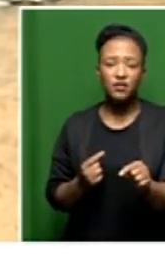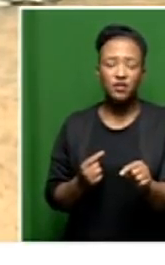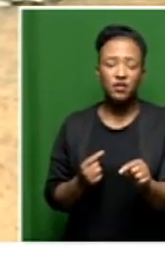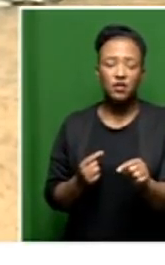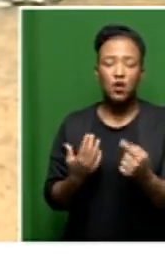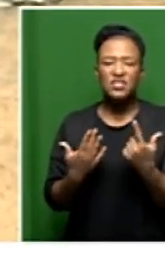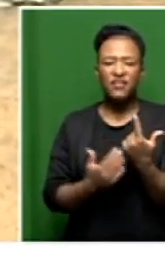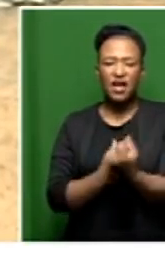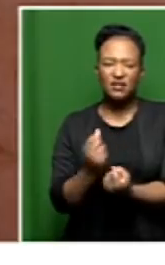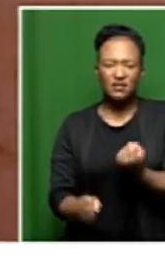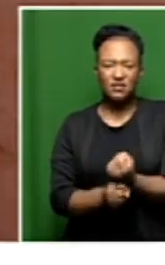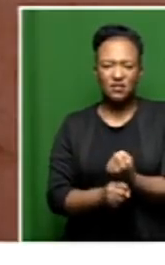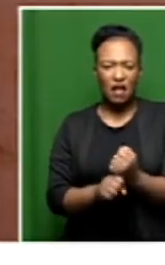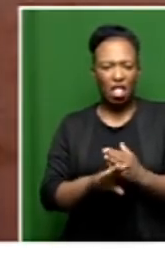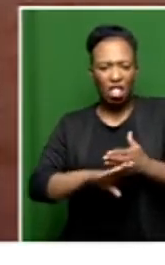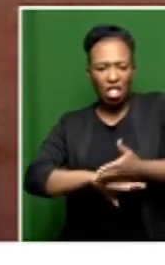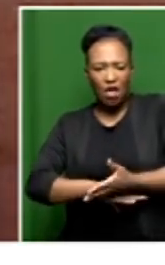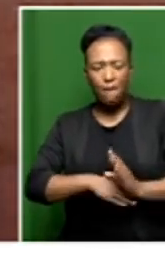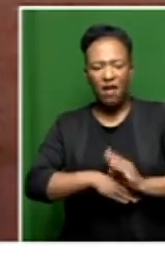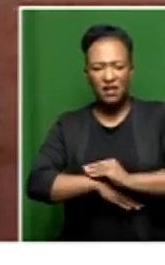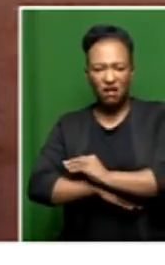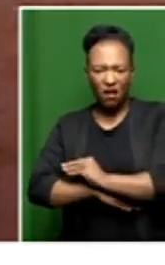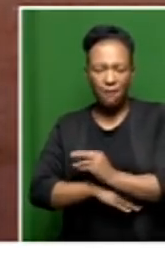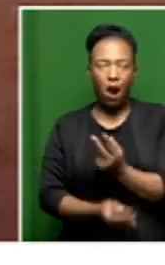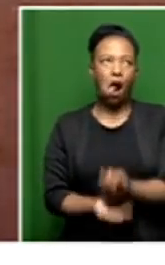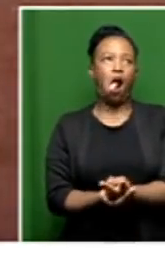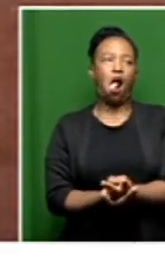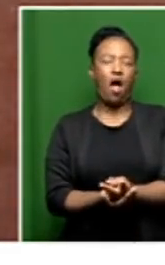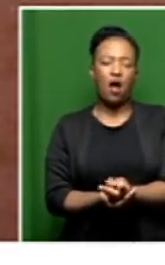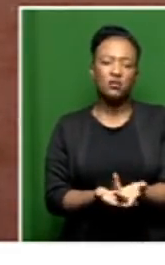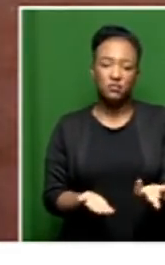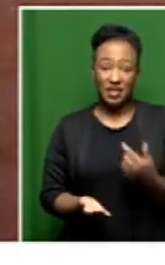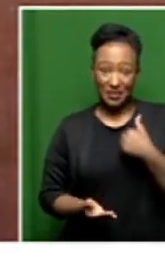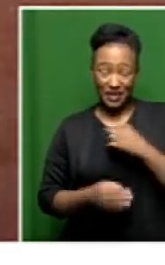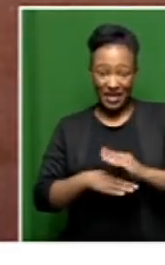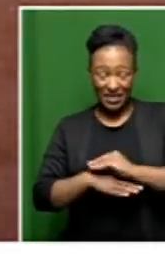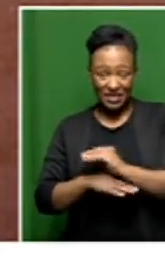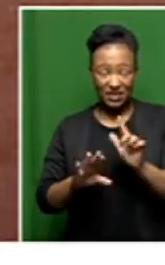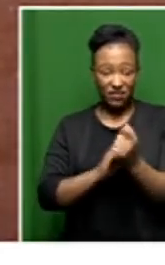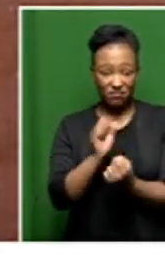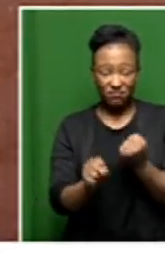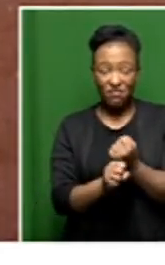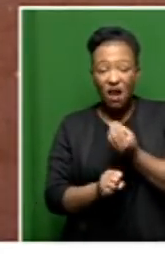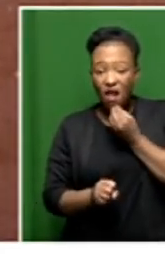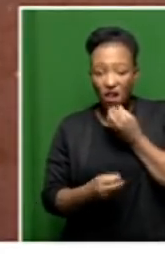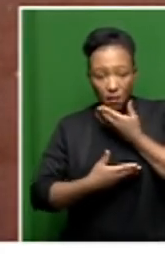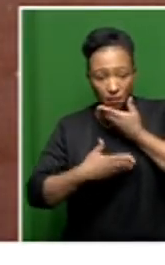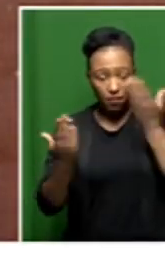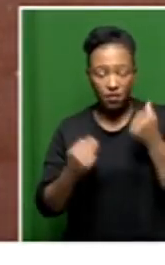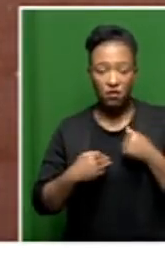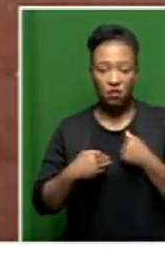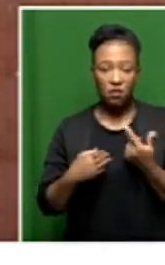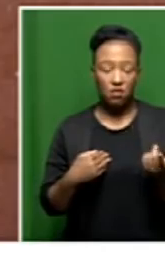Seven years. Cancer. Flat. It has been seven years living with cancer and I didn't have food to eat.